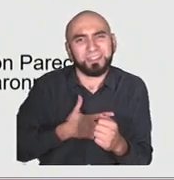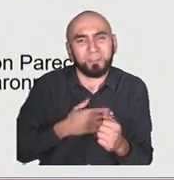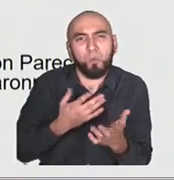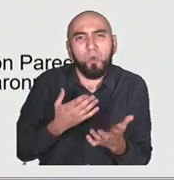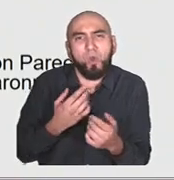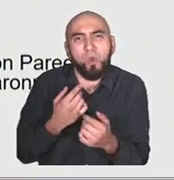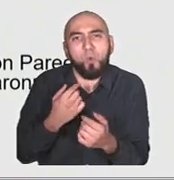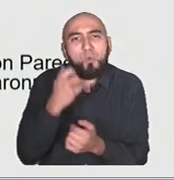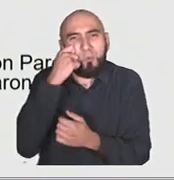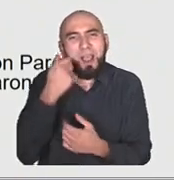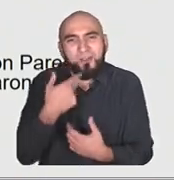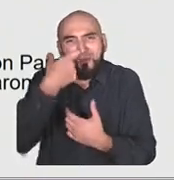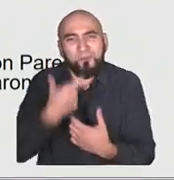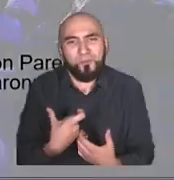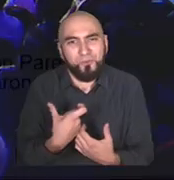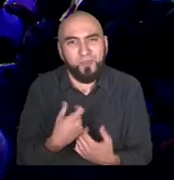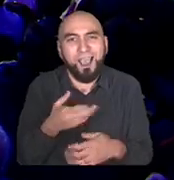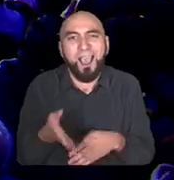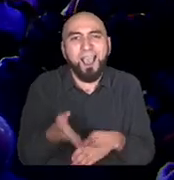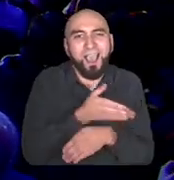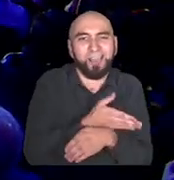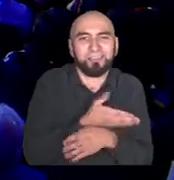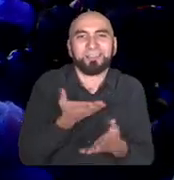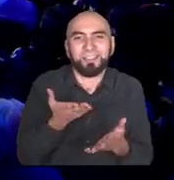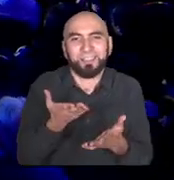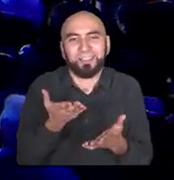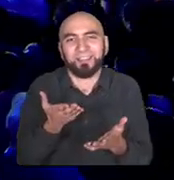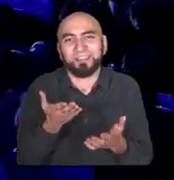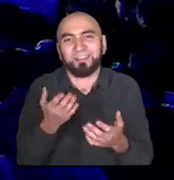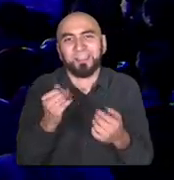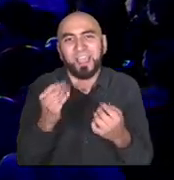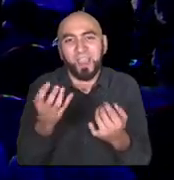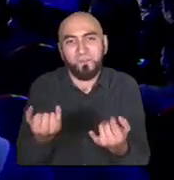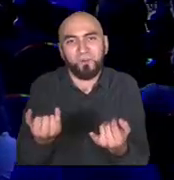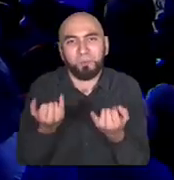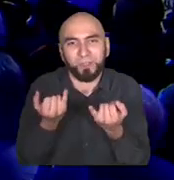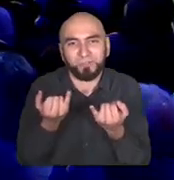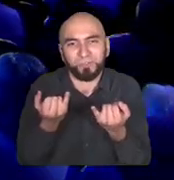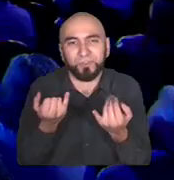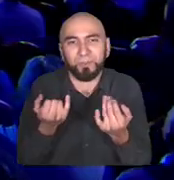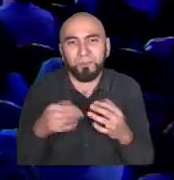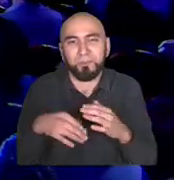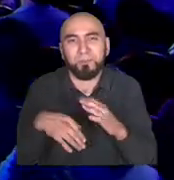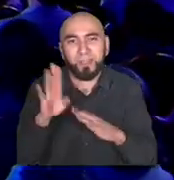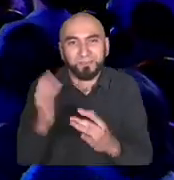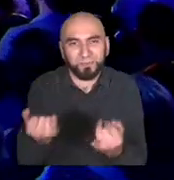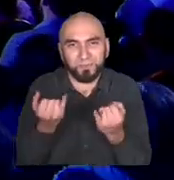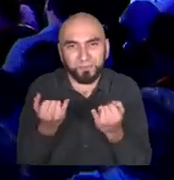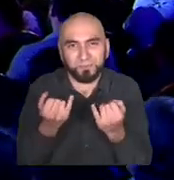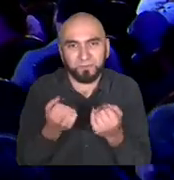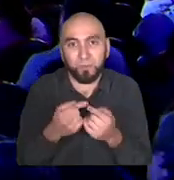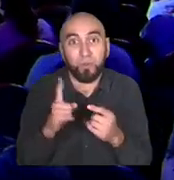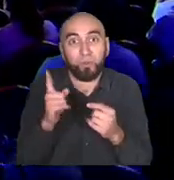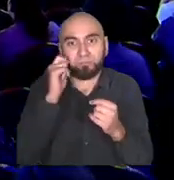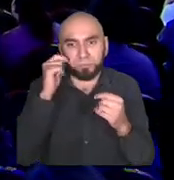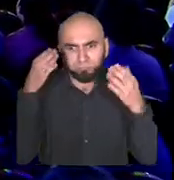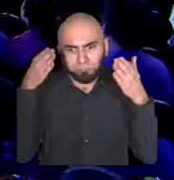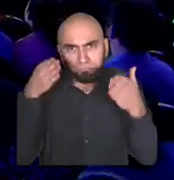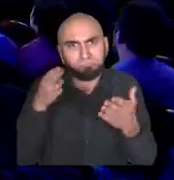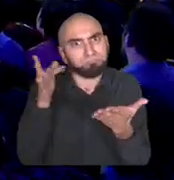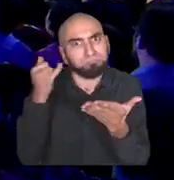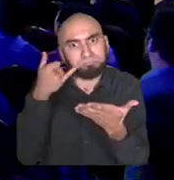before you get the high-resolution information. It's not being thrown at you. You have a choice whether